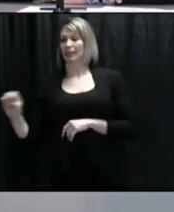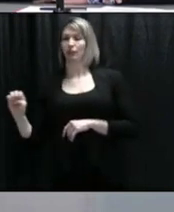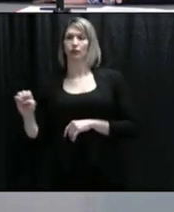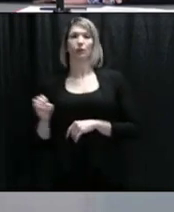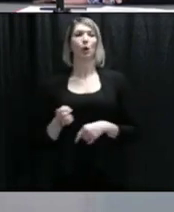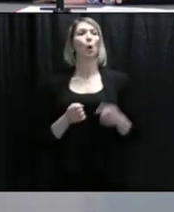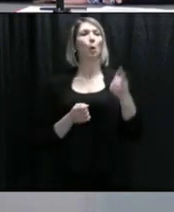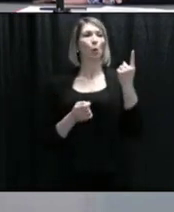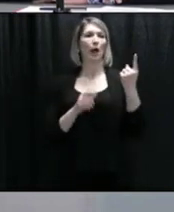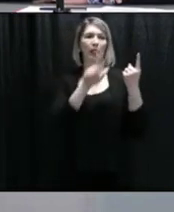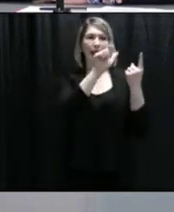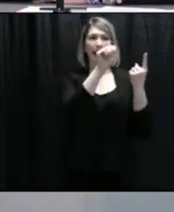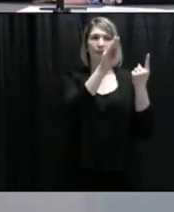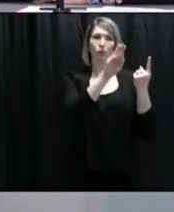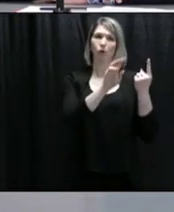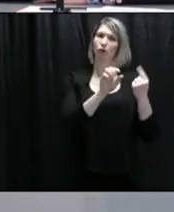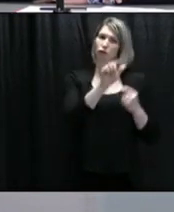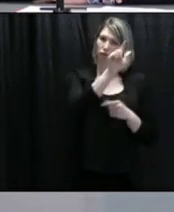in Labrador-Grenfall.